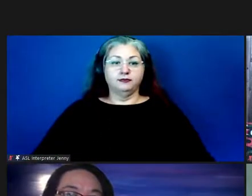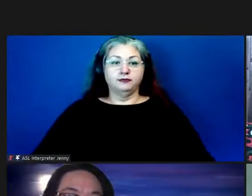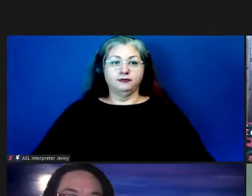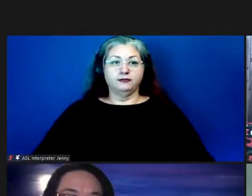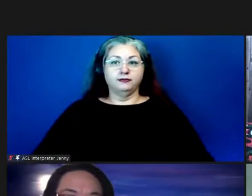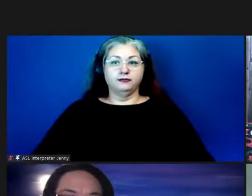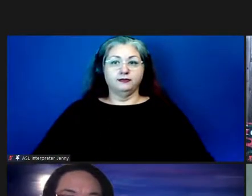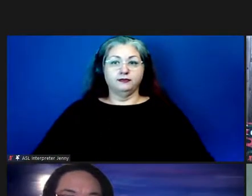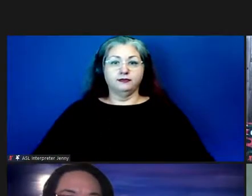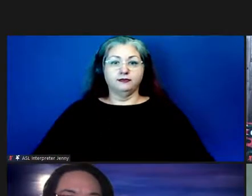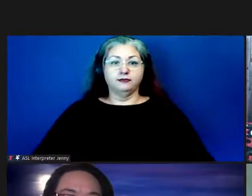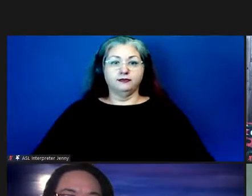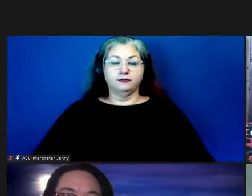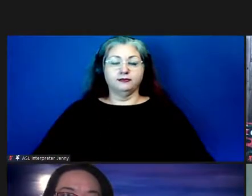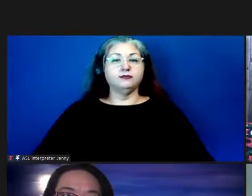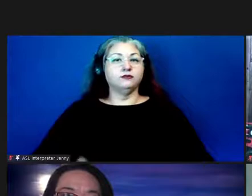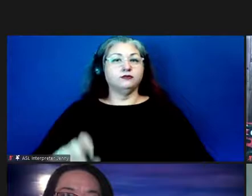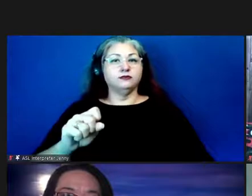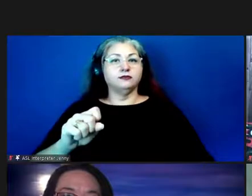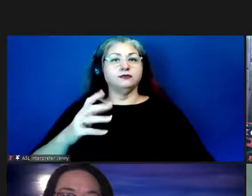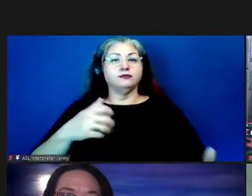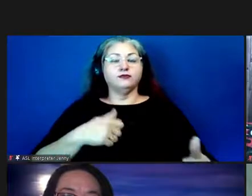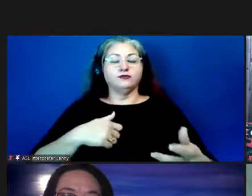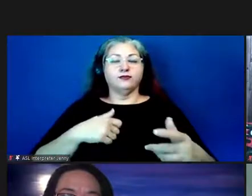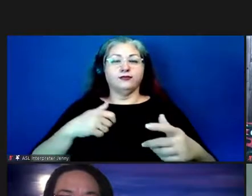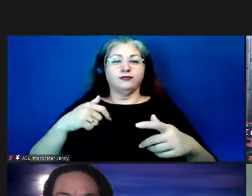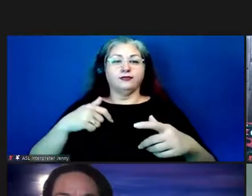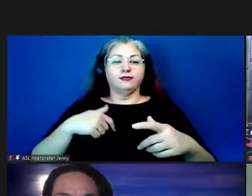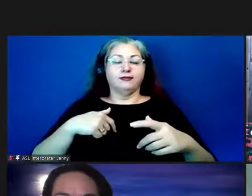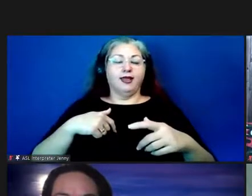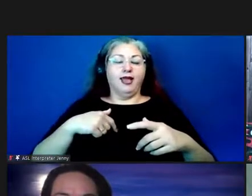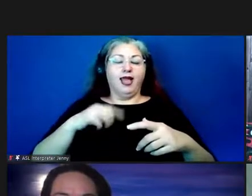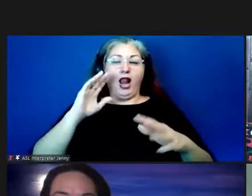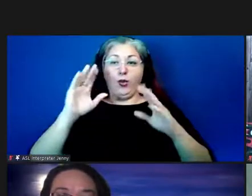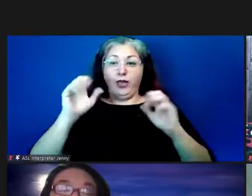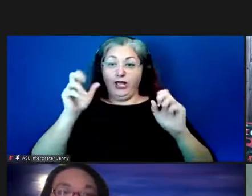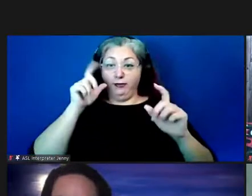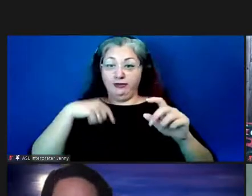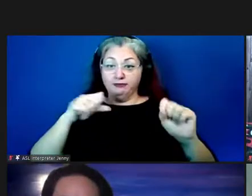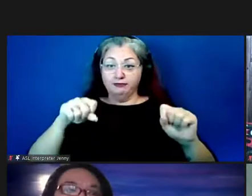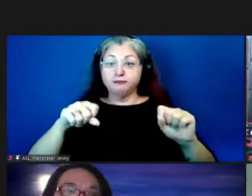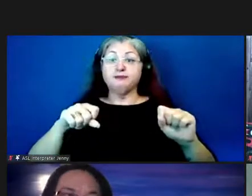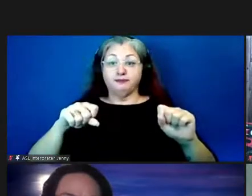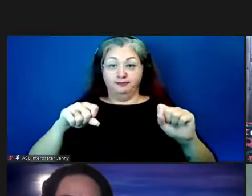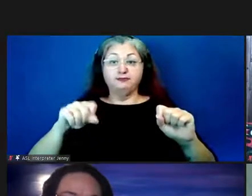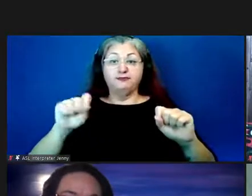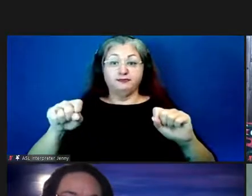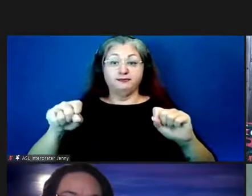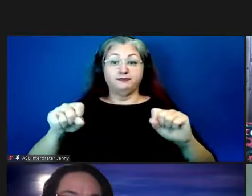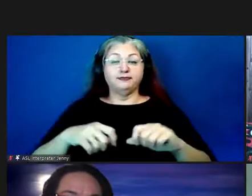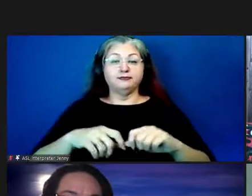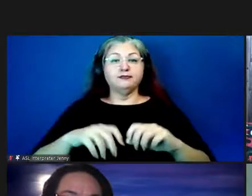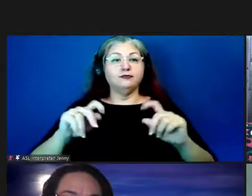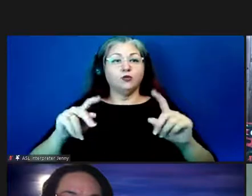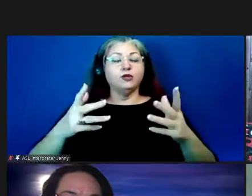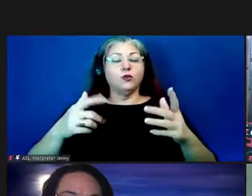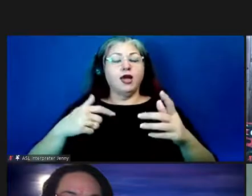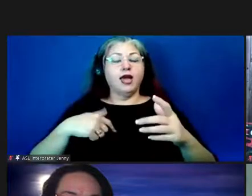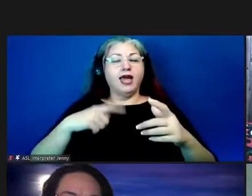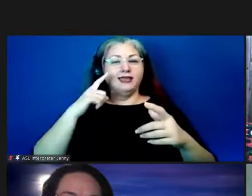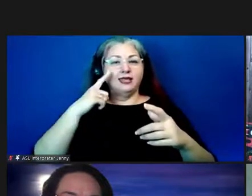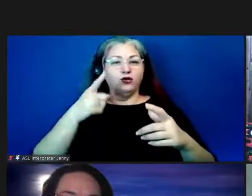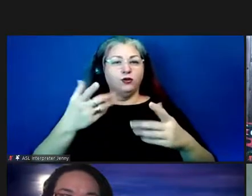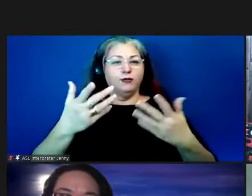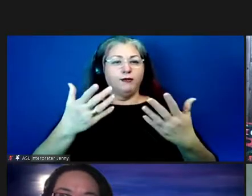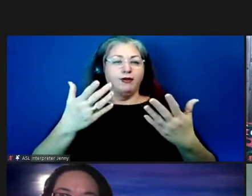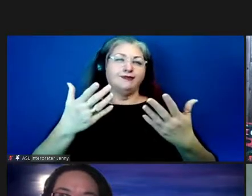lane sports yes uh sorry i i hello can you hear me yep we can hear you okay i i think you already